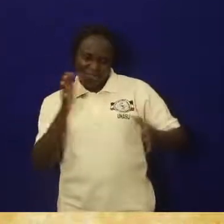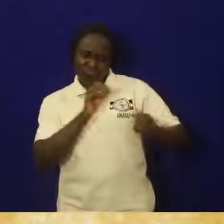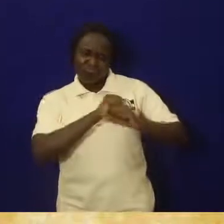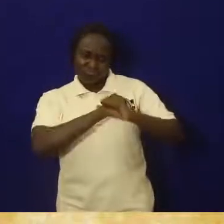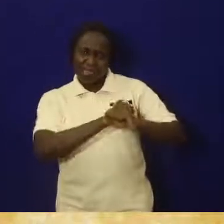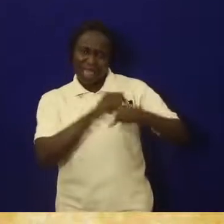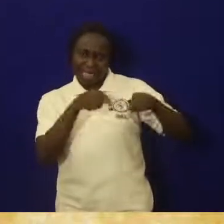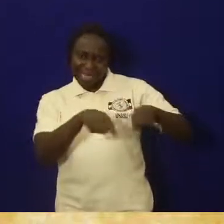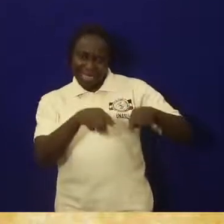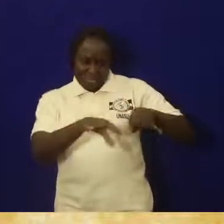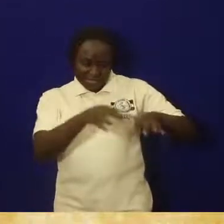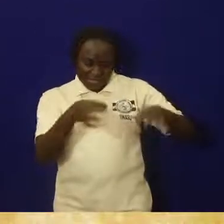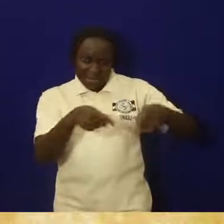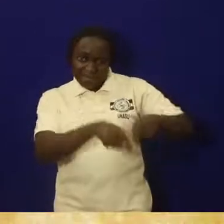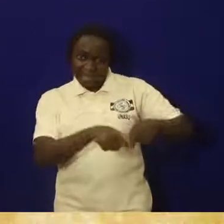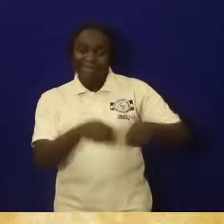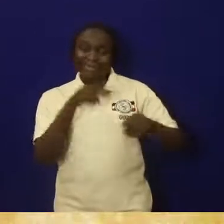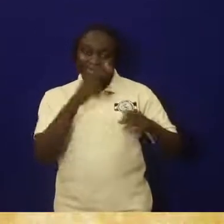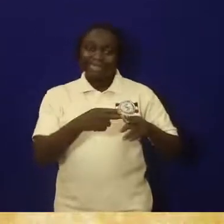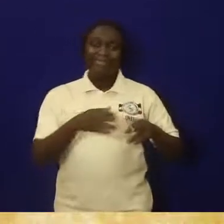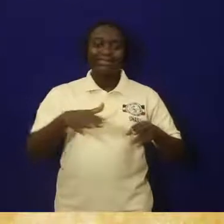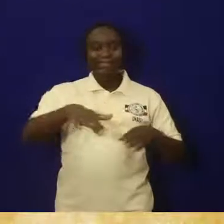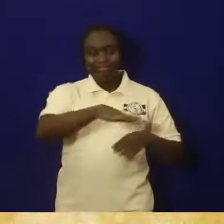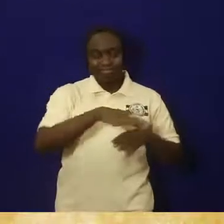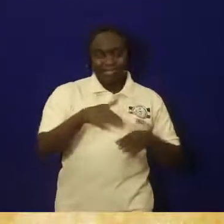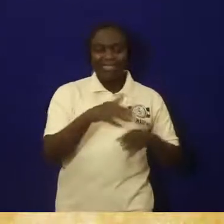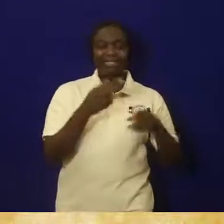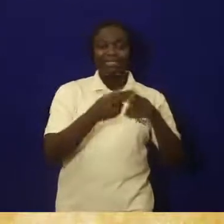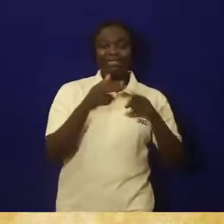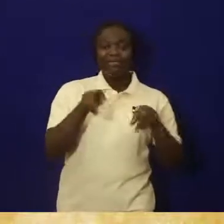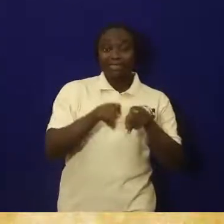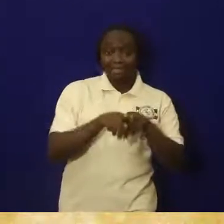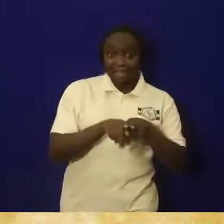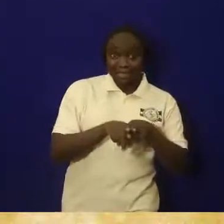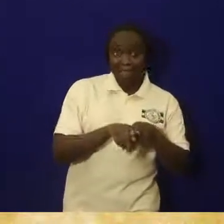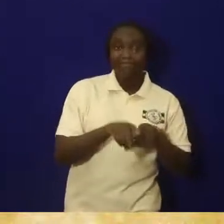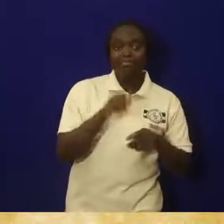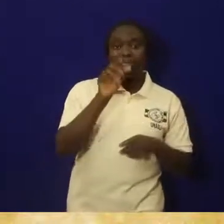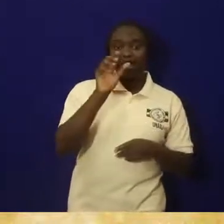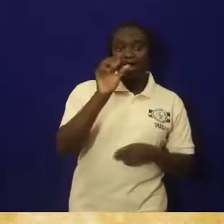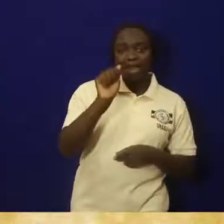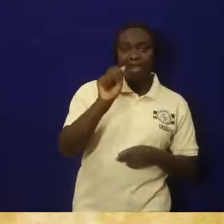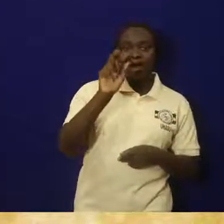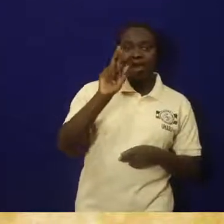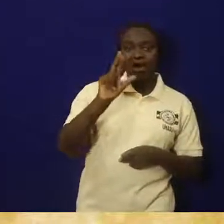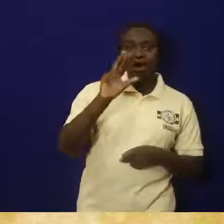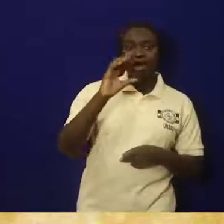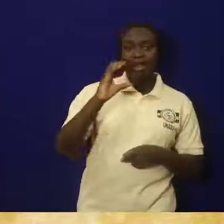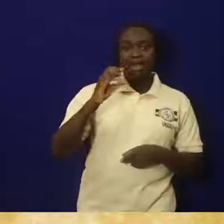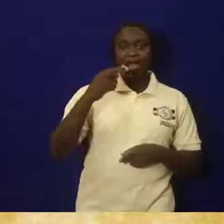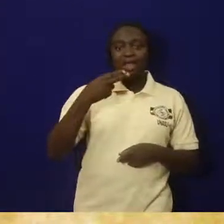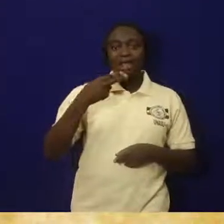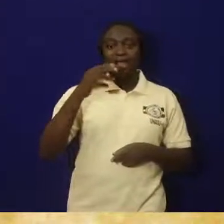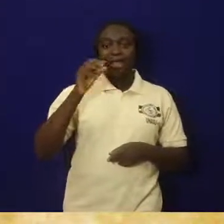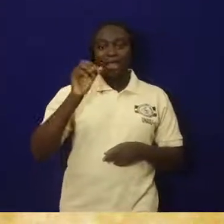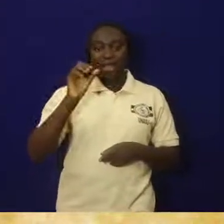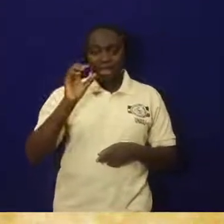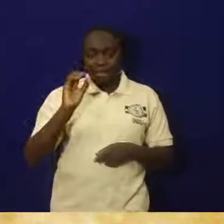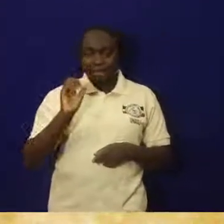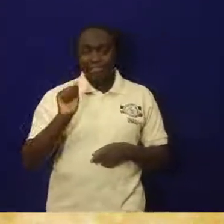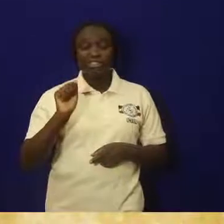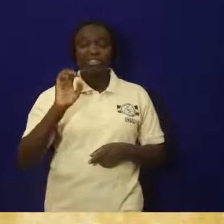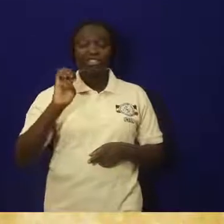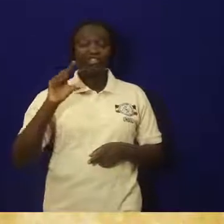So, an archaeological site is a place where we can find the remains and the